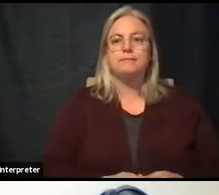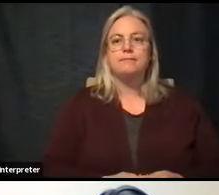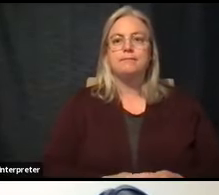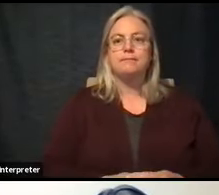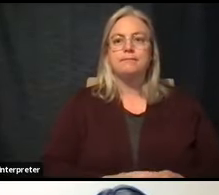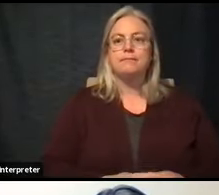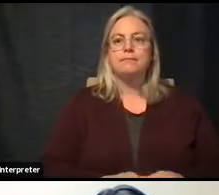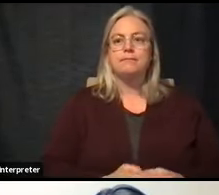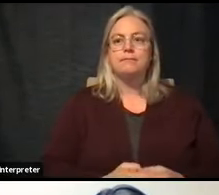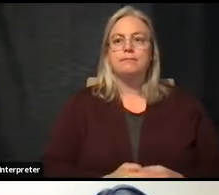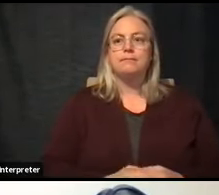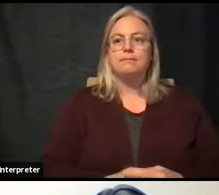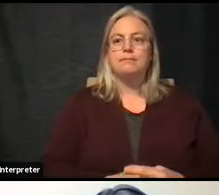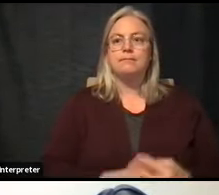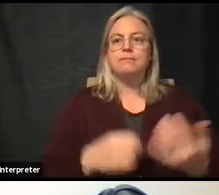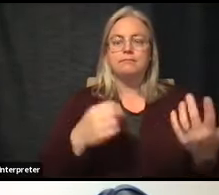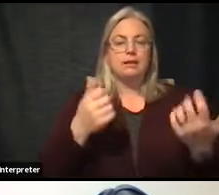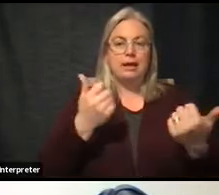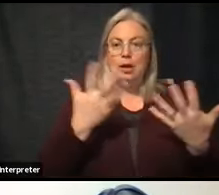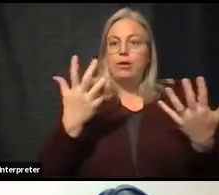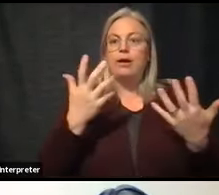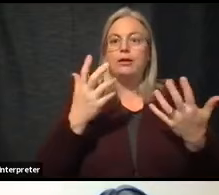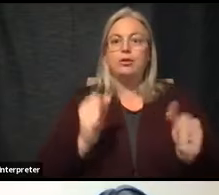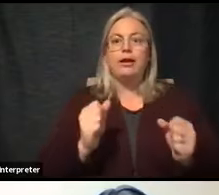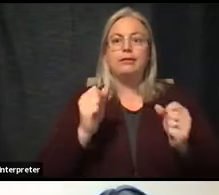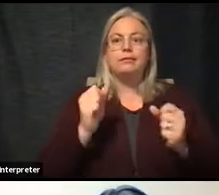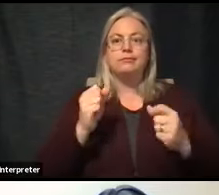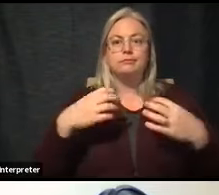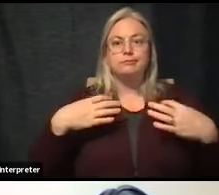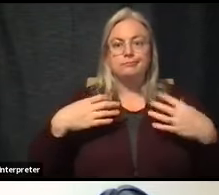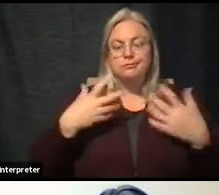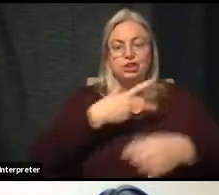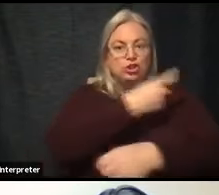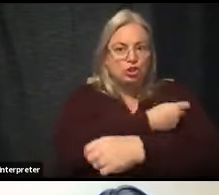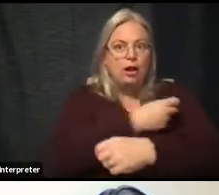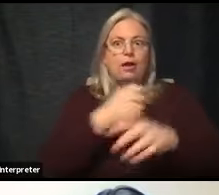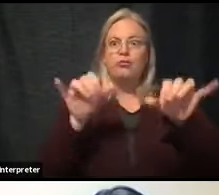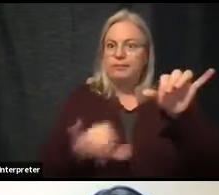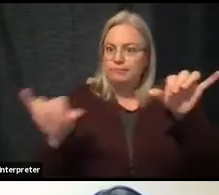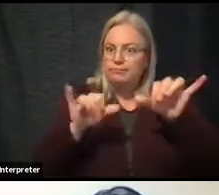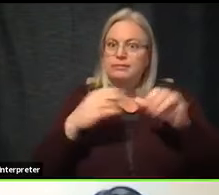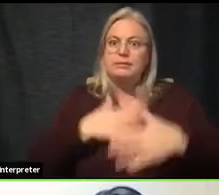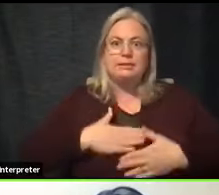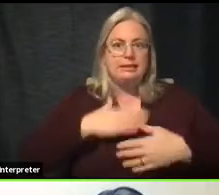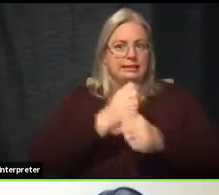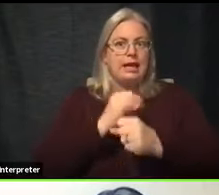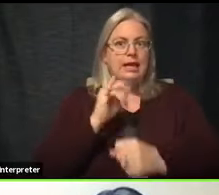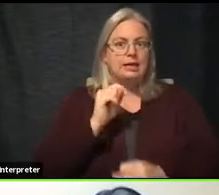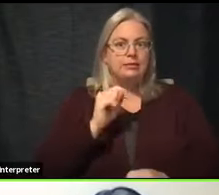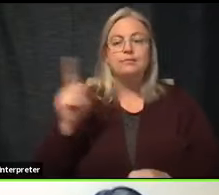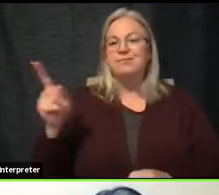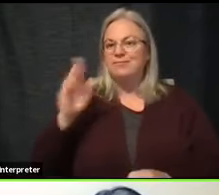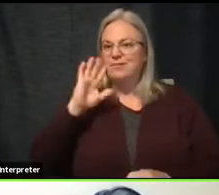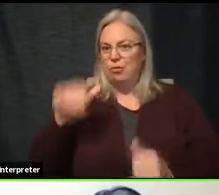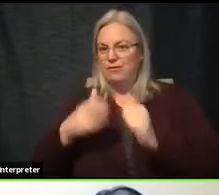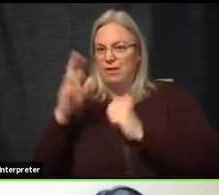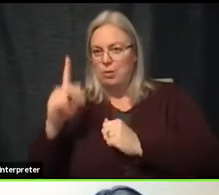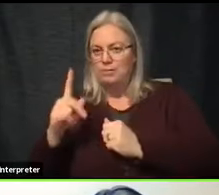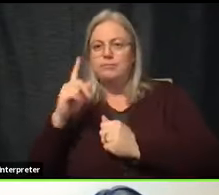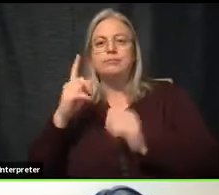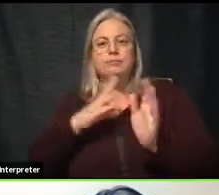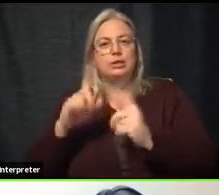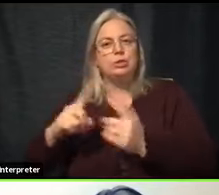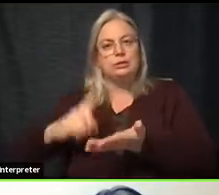But anyway, you can get your shot. We have been very consistent. Please get it. Yeah, and I'll just follow up. was discussing